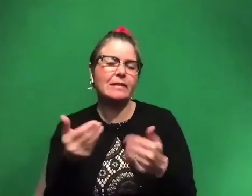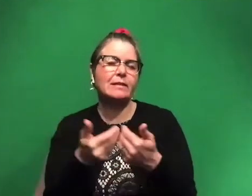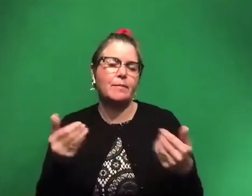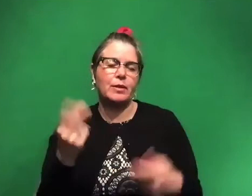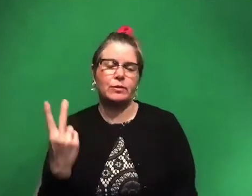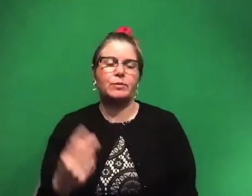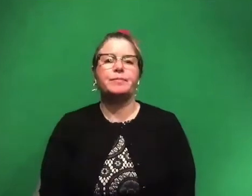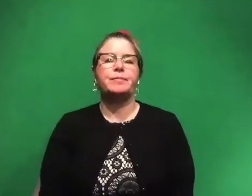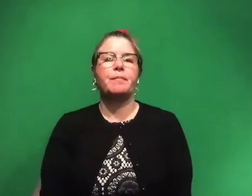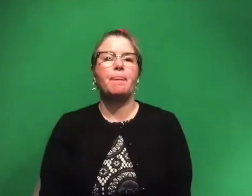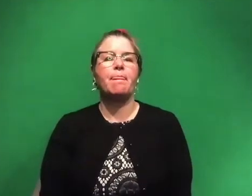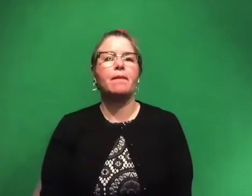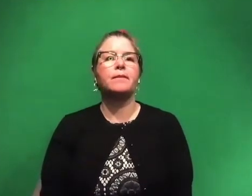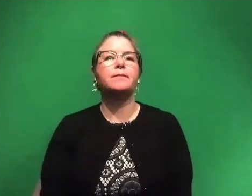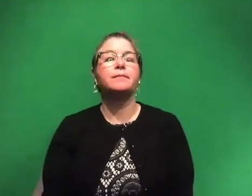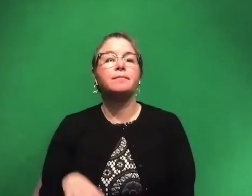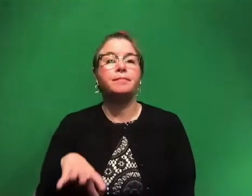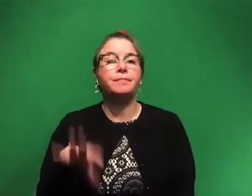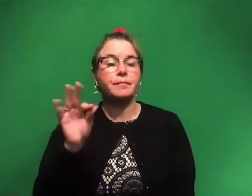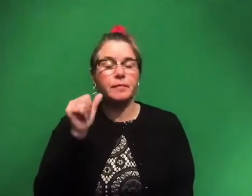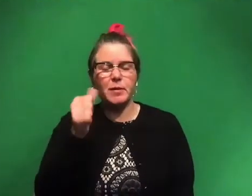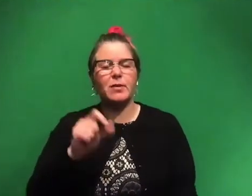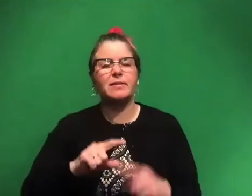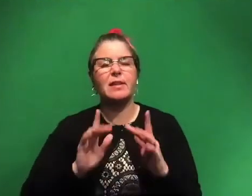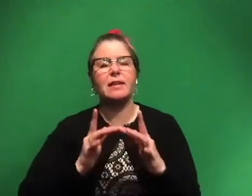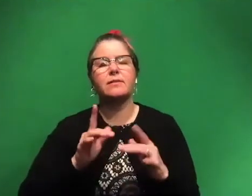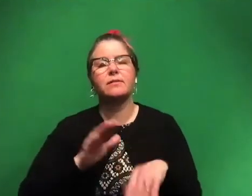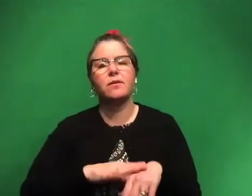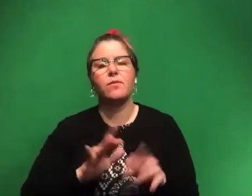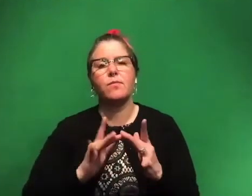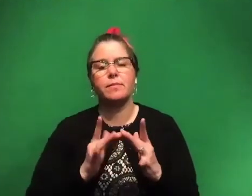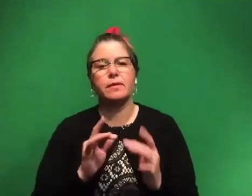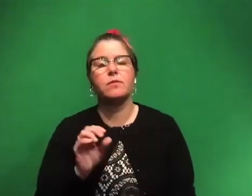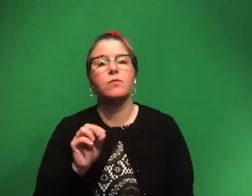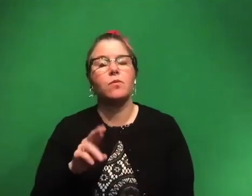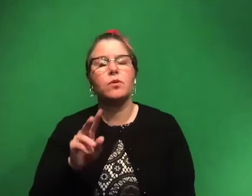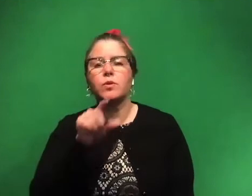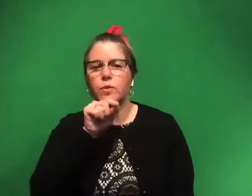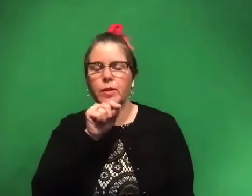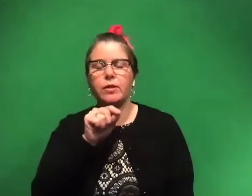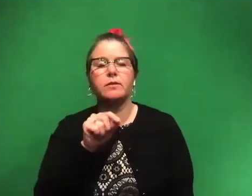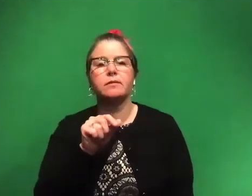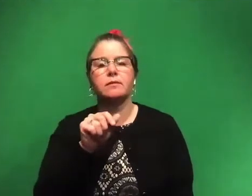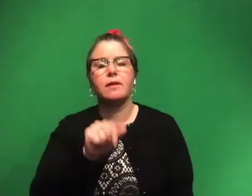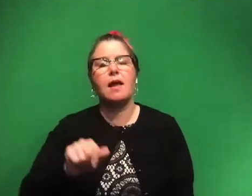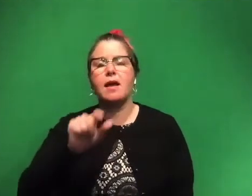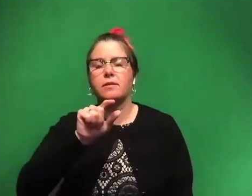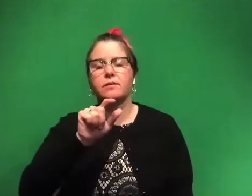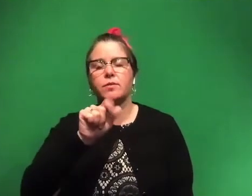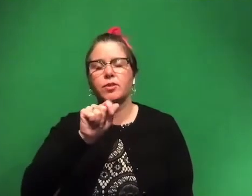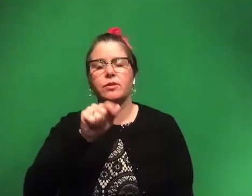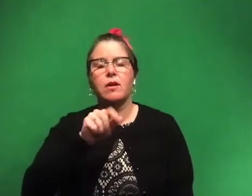that's going to be tomorrow. You can find all the links on our website or on our Twitter at Twitter.com slash